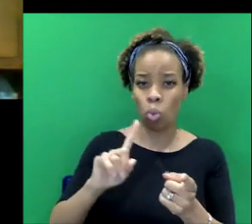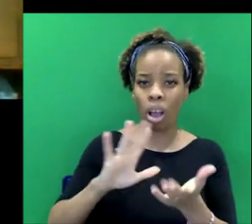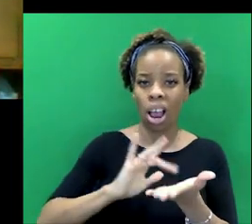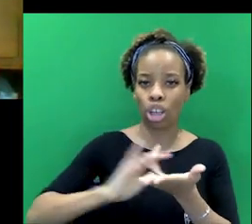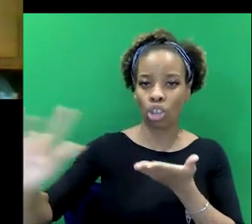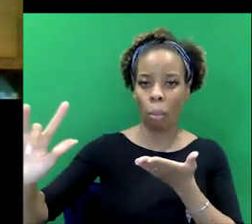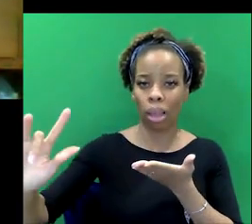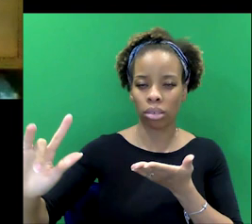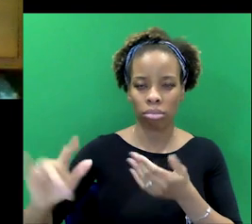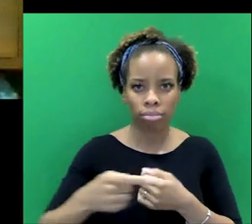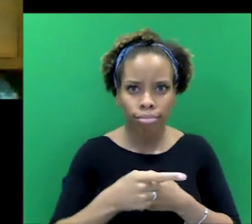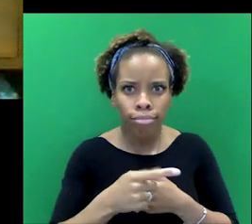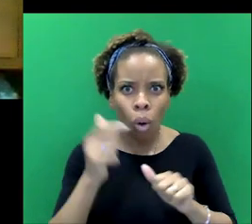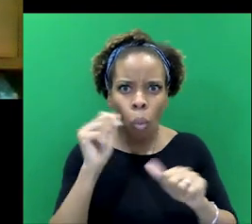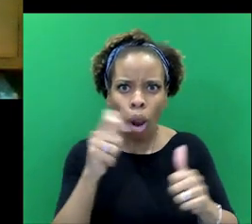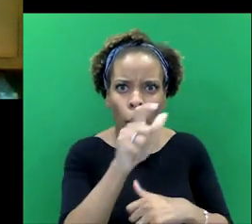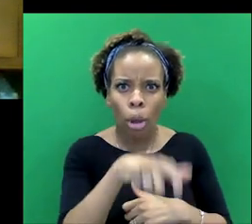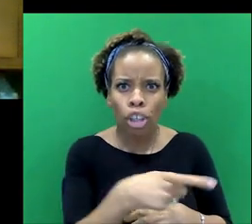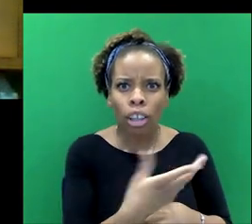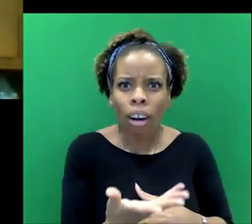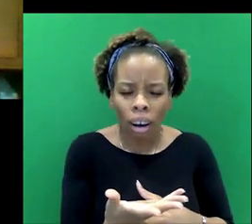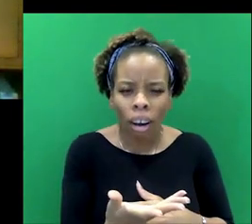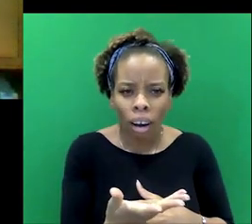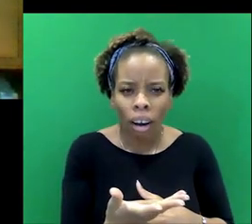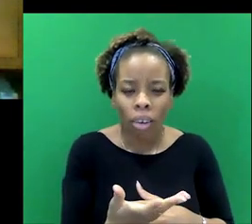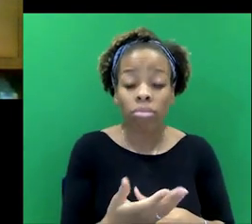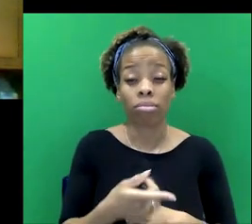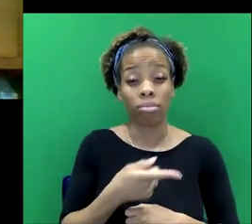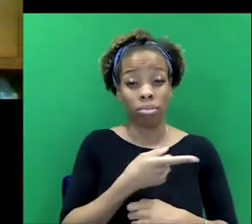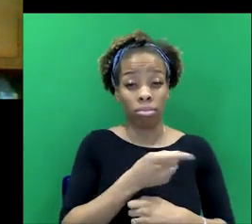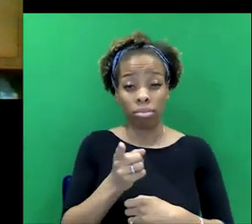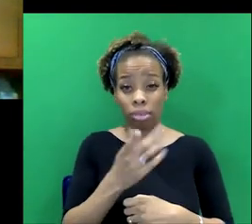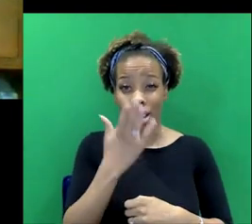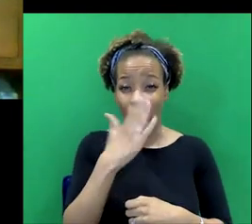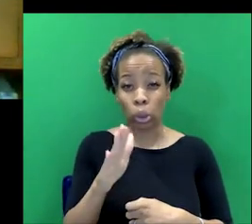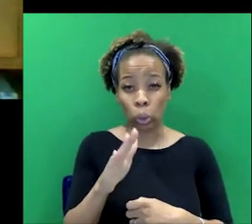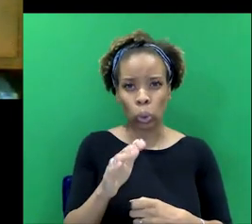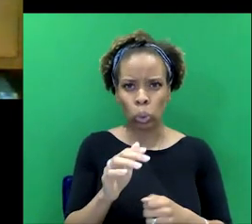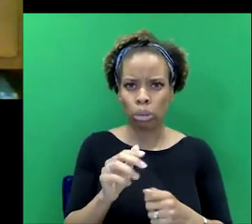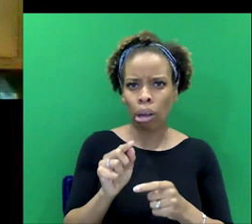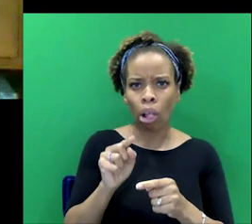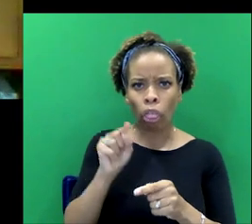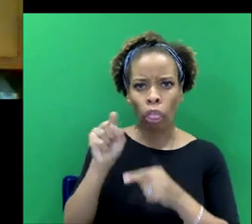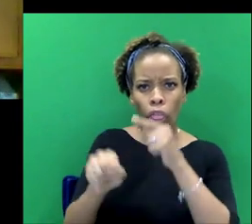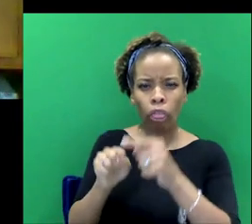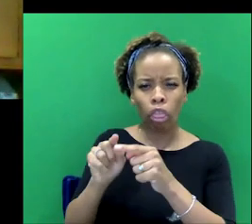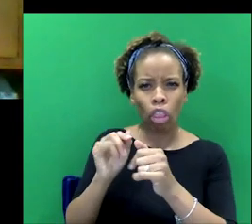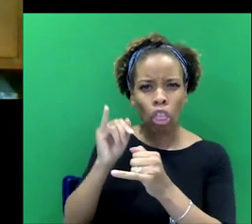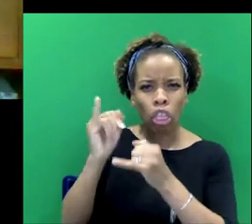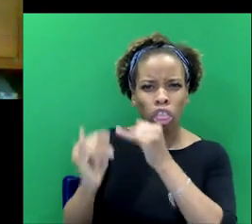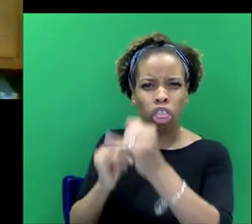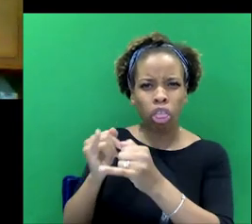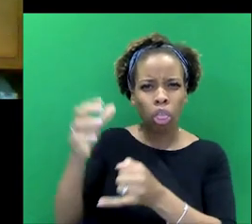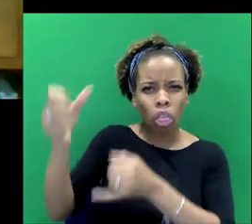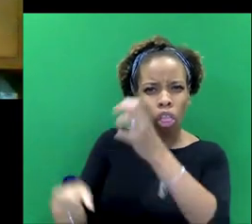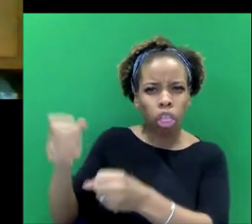So those kinds of prevailing attitudes were popular, and in the